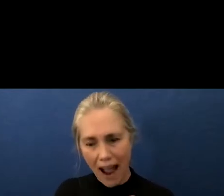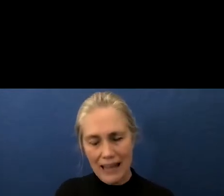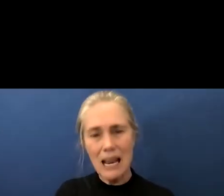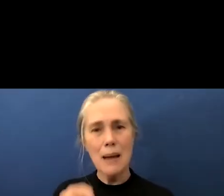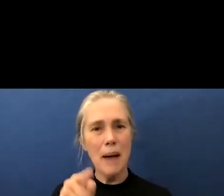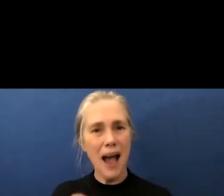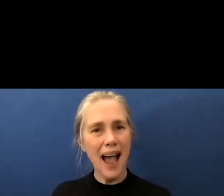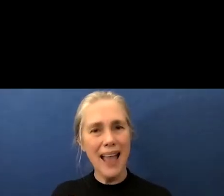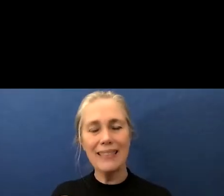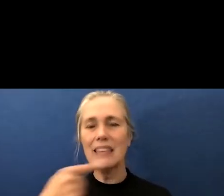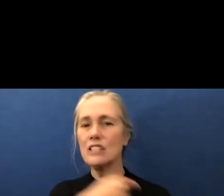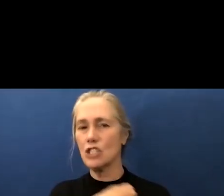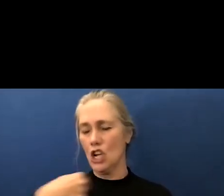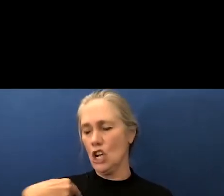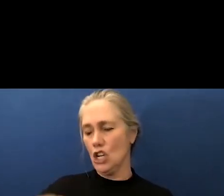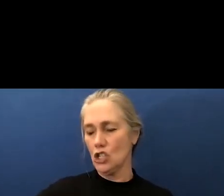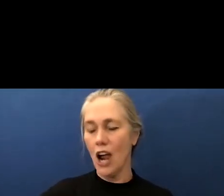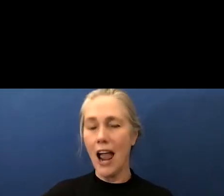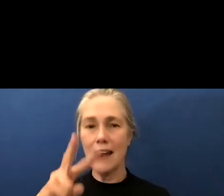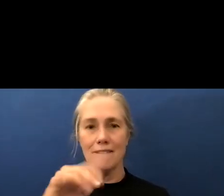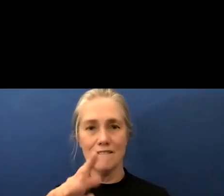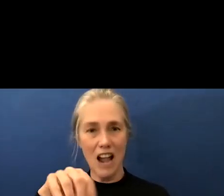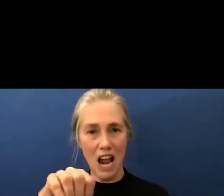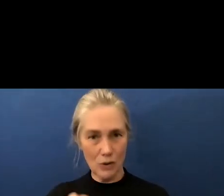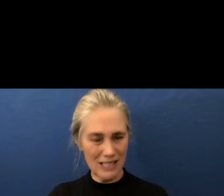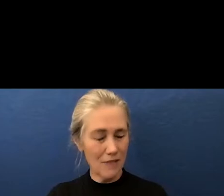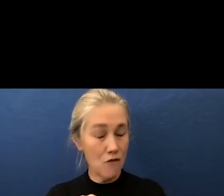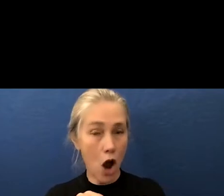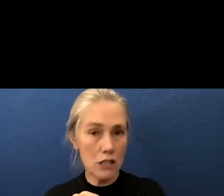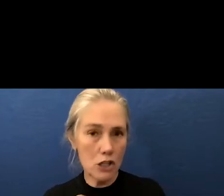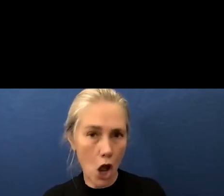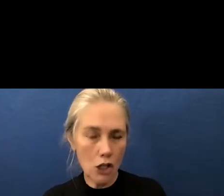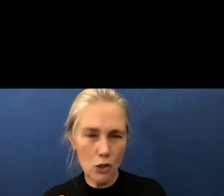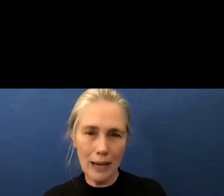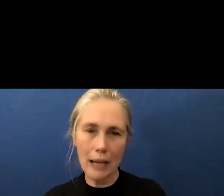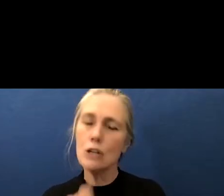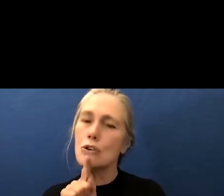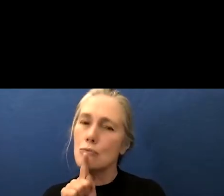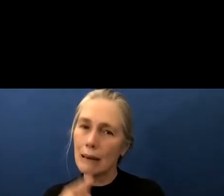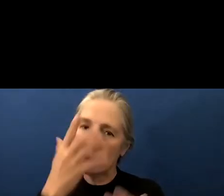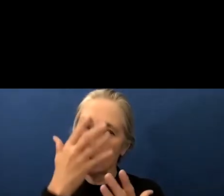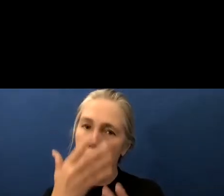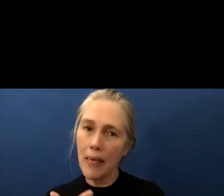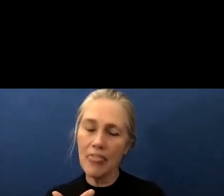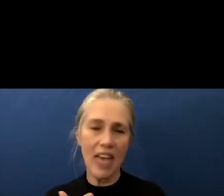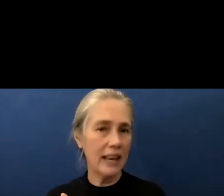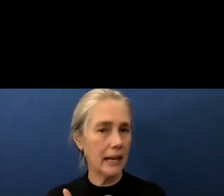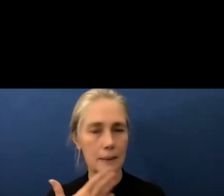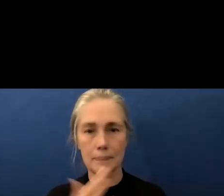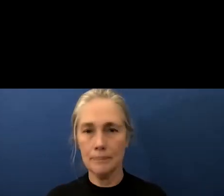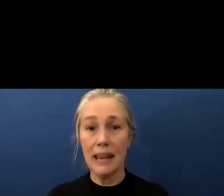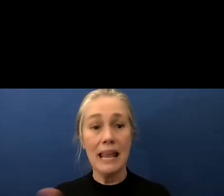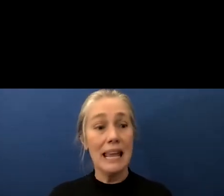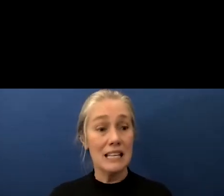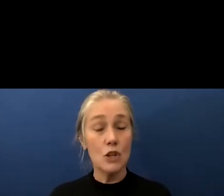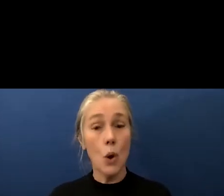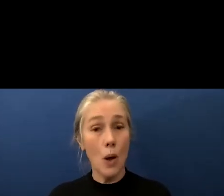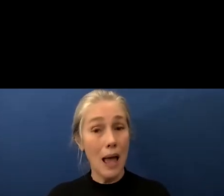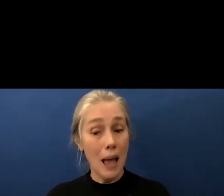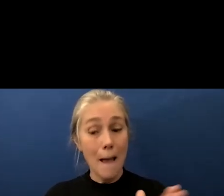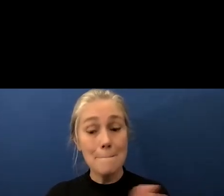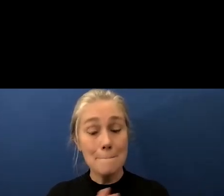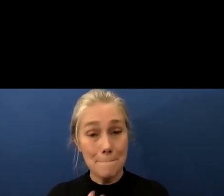virus as long as you can and it's pathetic the american demand and the demand of this community is simple ban vaccine mandates